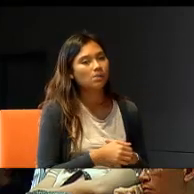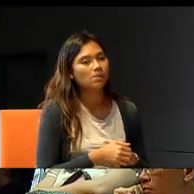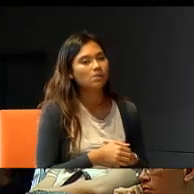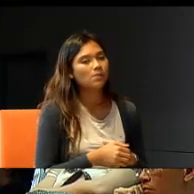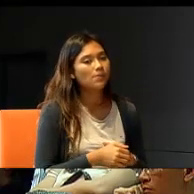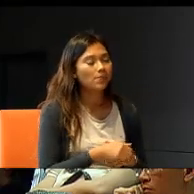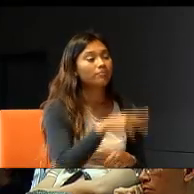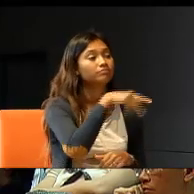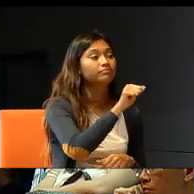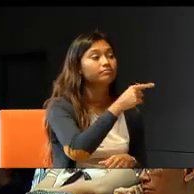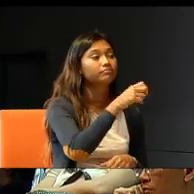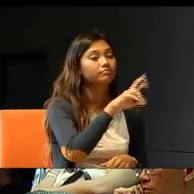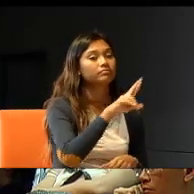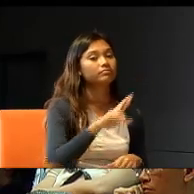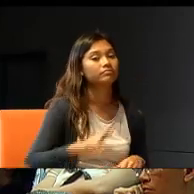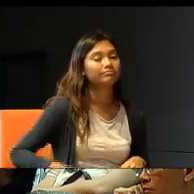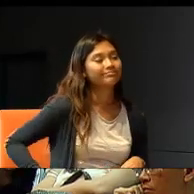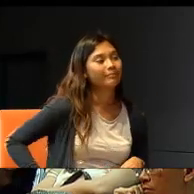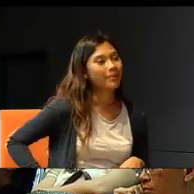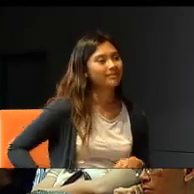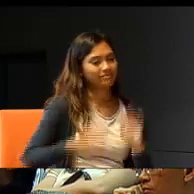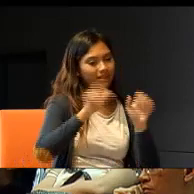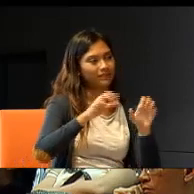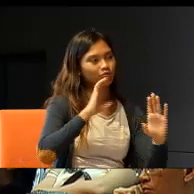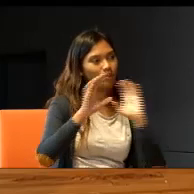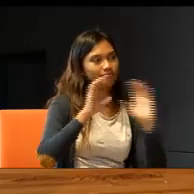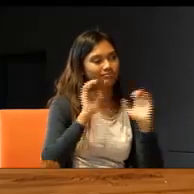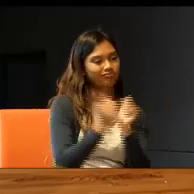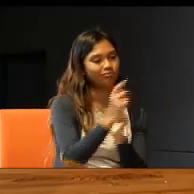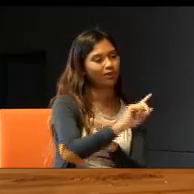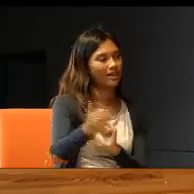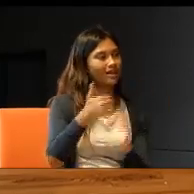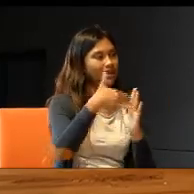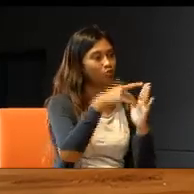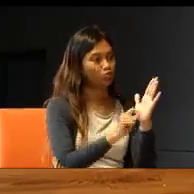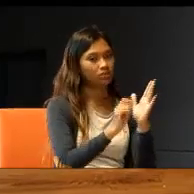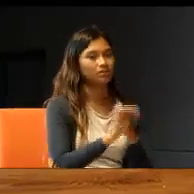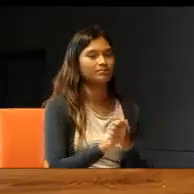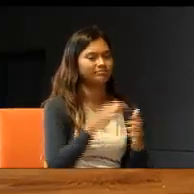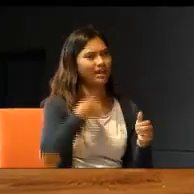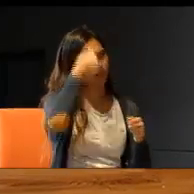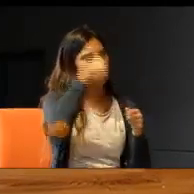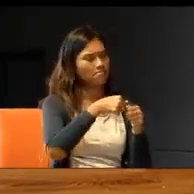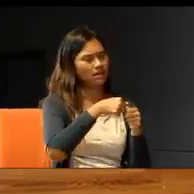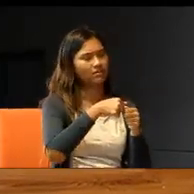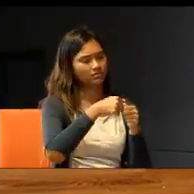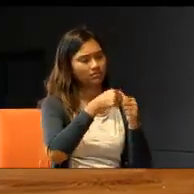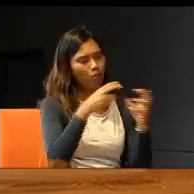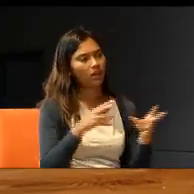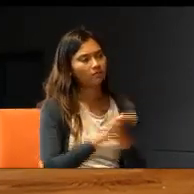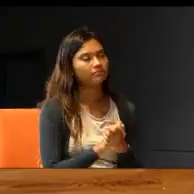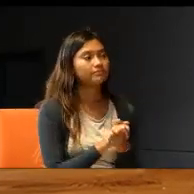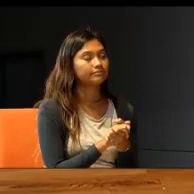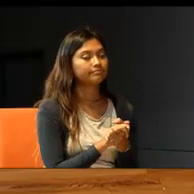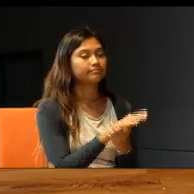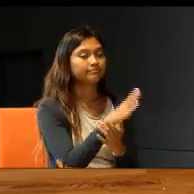when the pager, they were able to communicate, with each other, with the pager. I remember that very well. And,